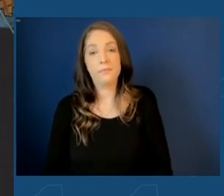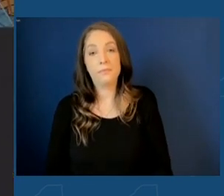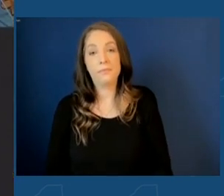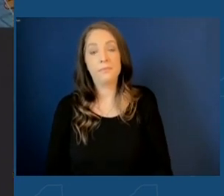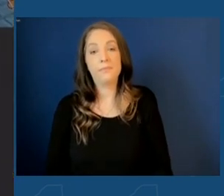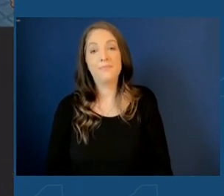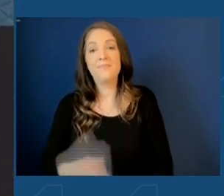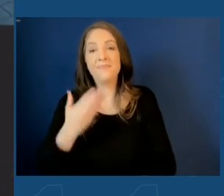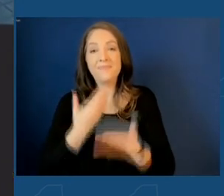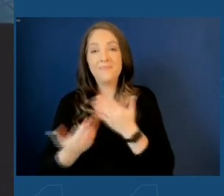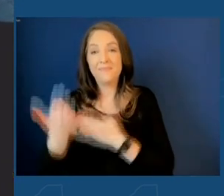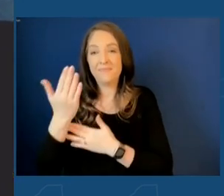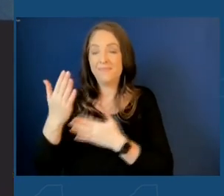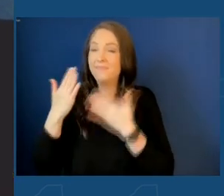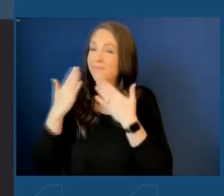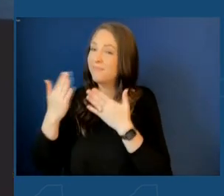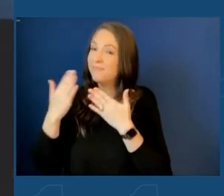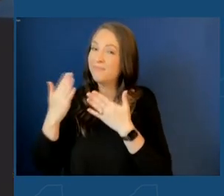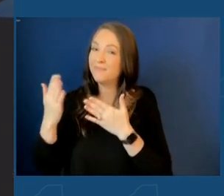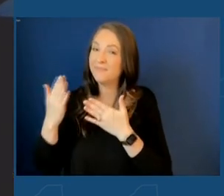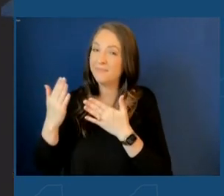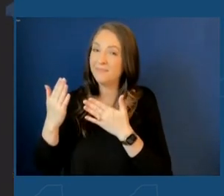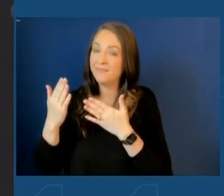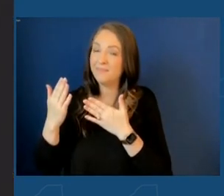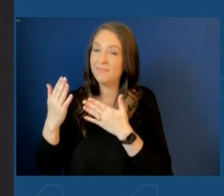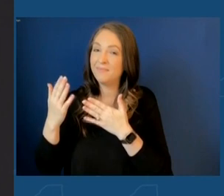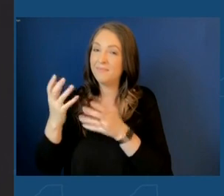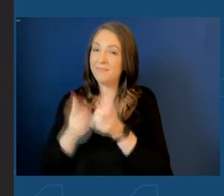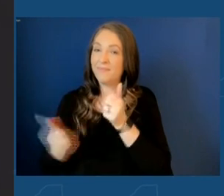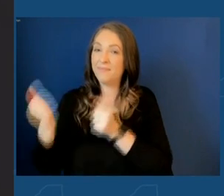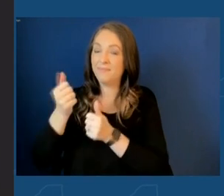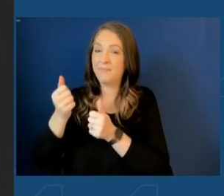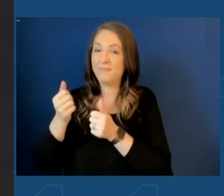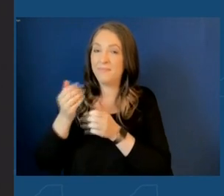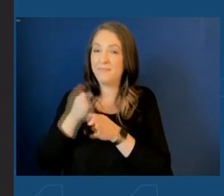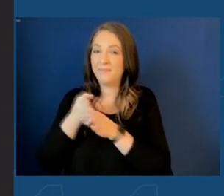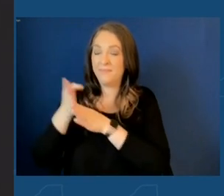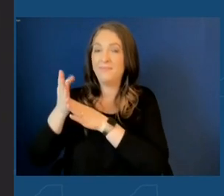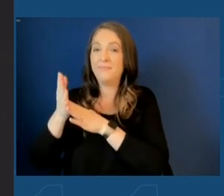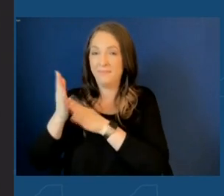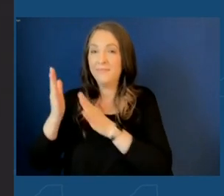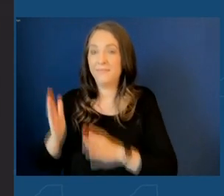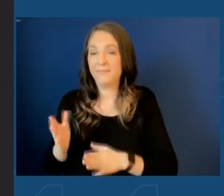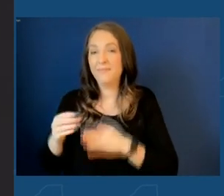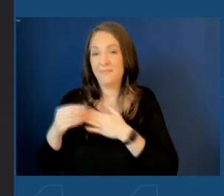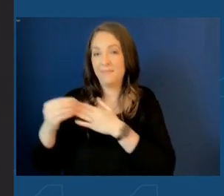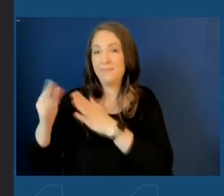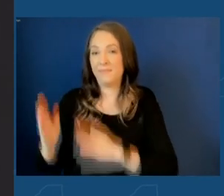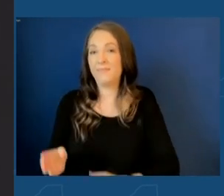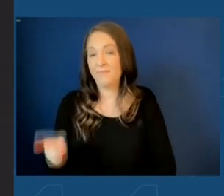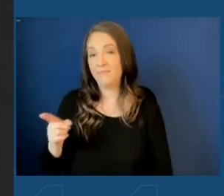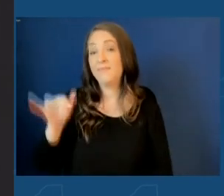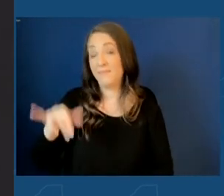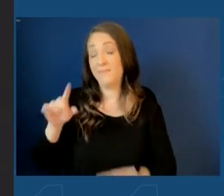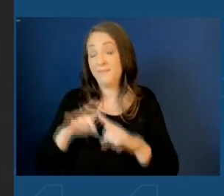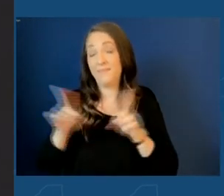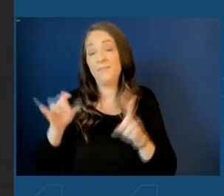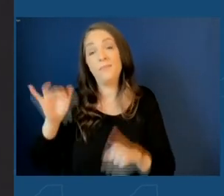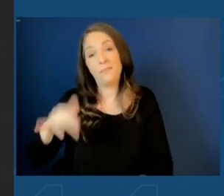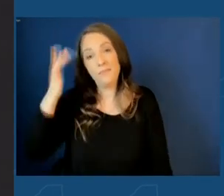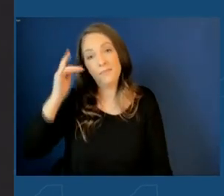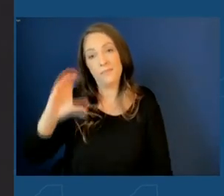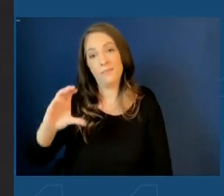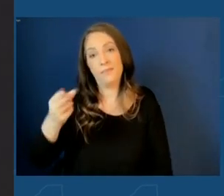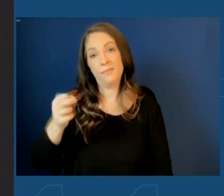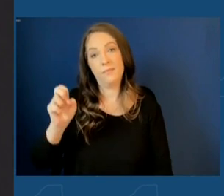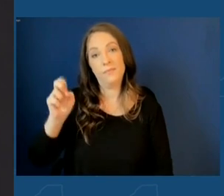Good morning, and thank you. Majority leader. Majority leader is the difference. That is why Chuck Schumer was